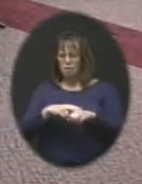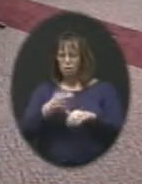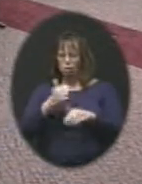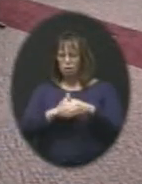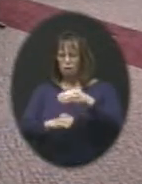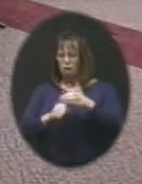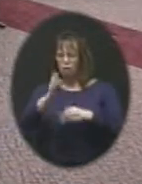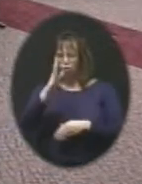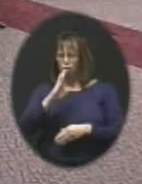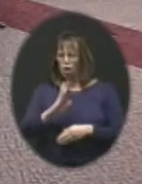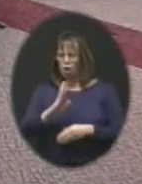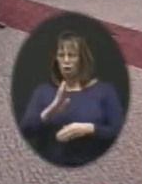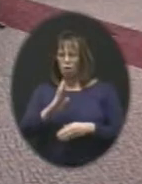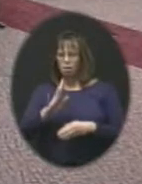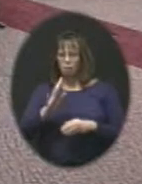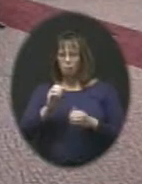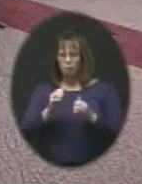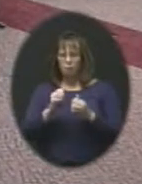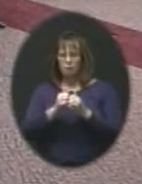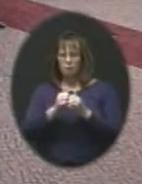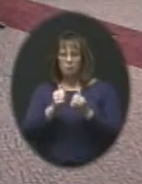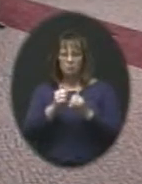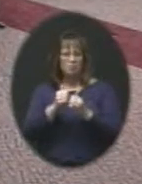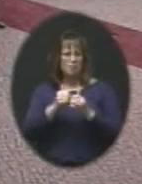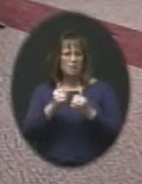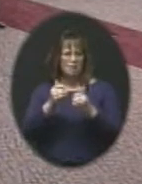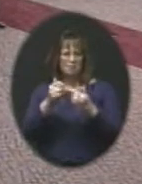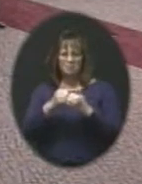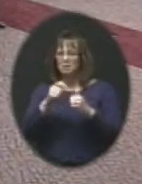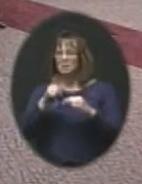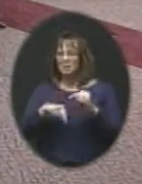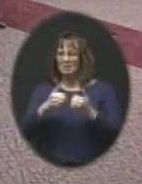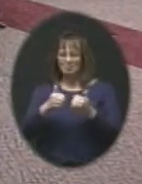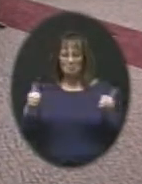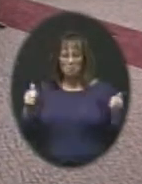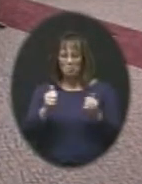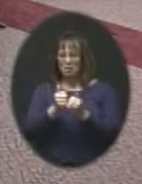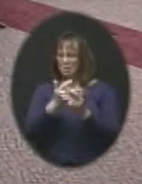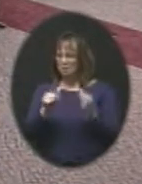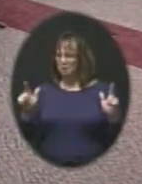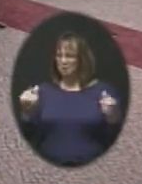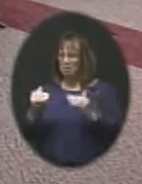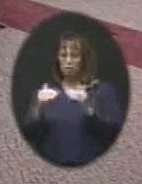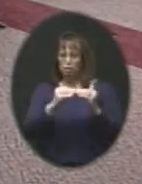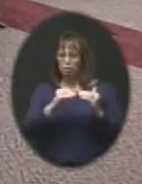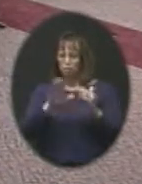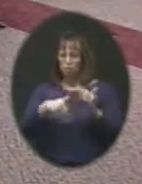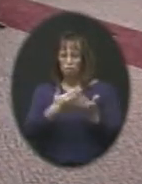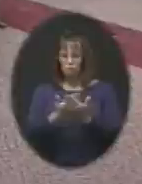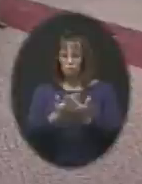one nation, under God, indivisible, with liberty and justice for all.